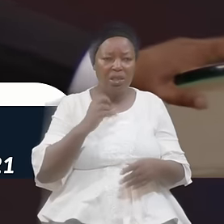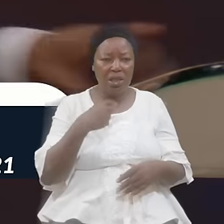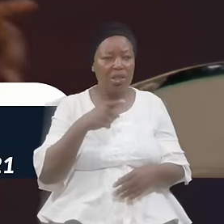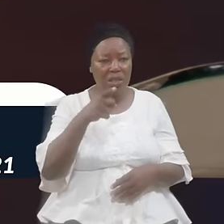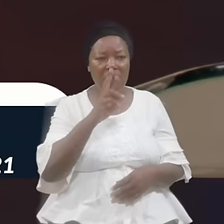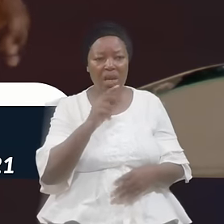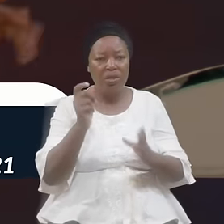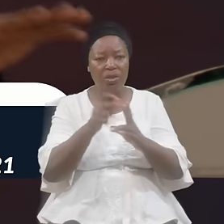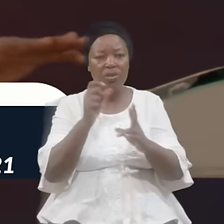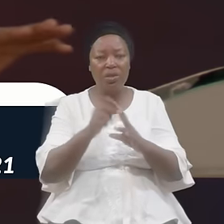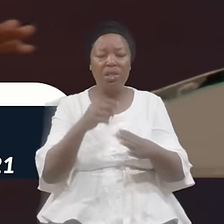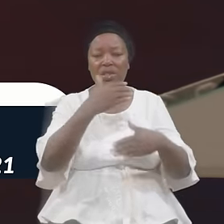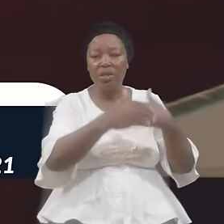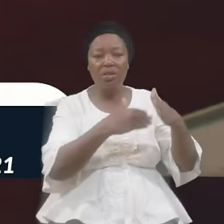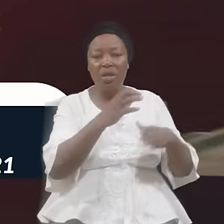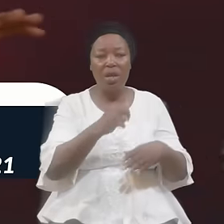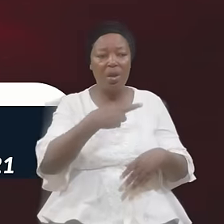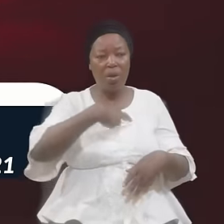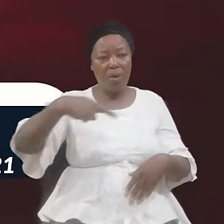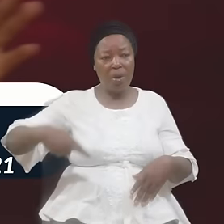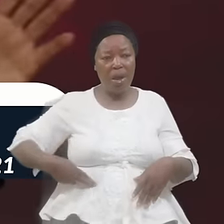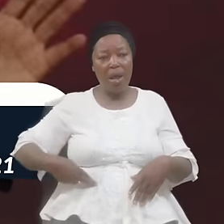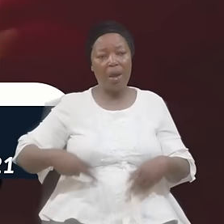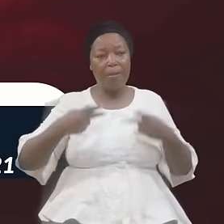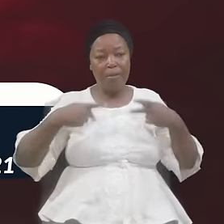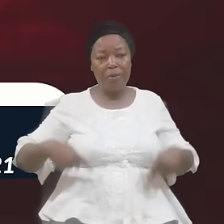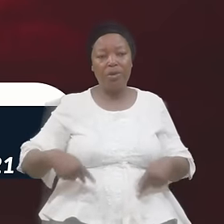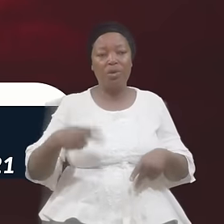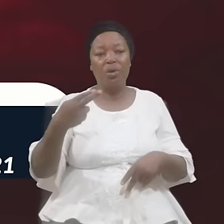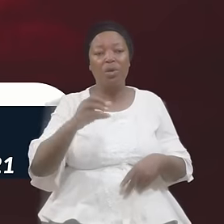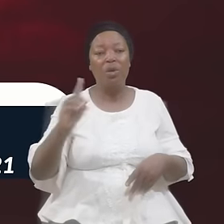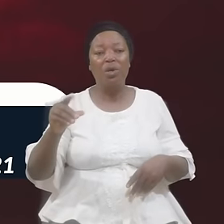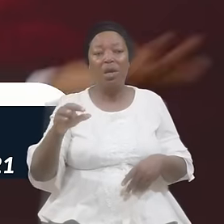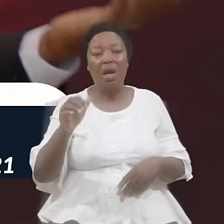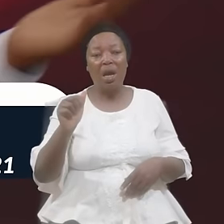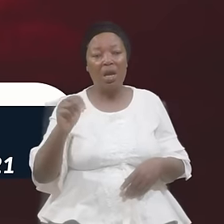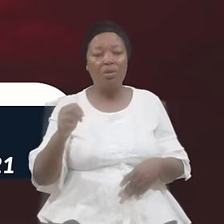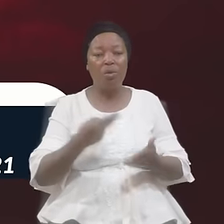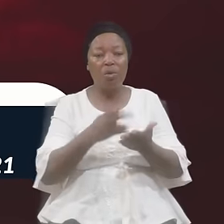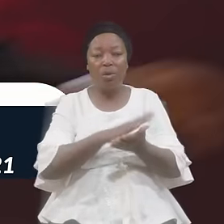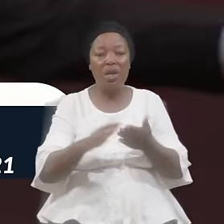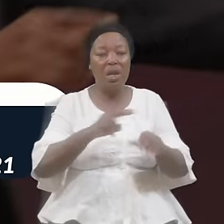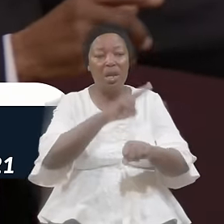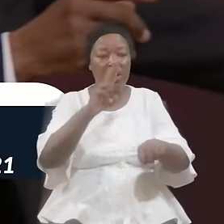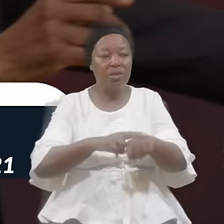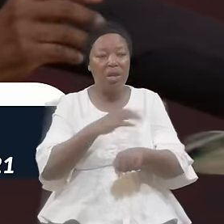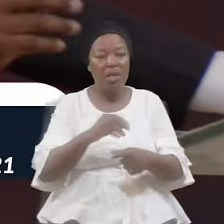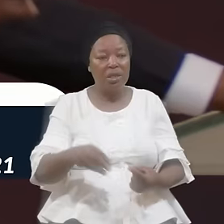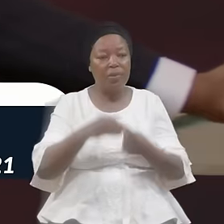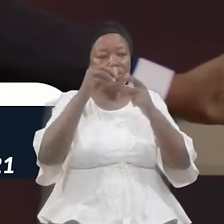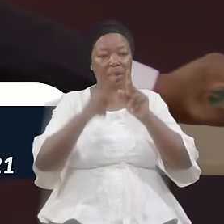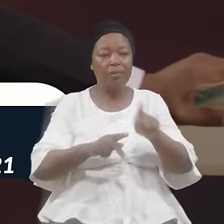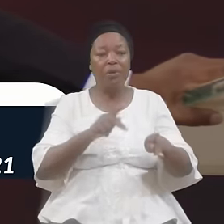Generation A Royal Priesthood And Holy Nation A Peculiar People